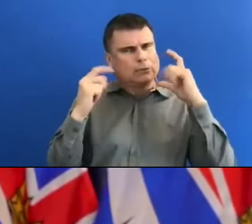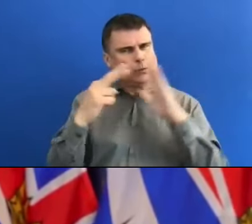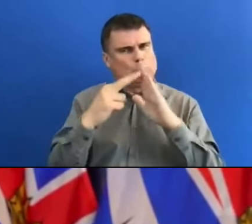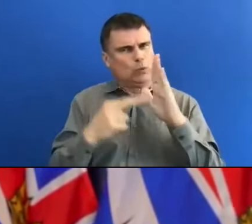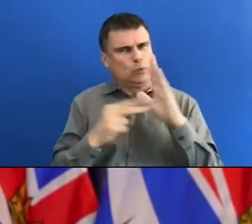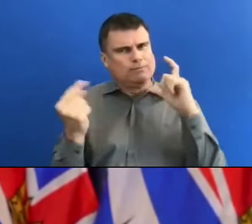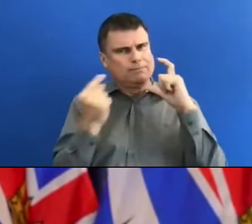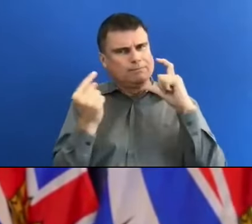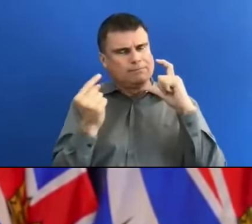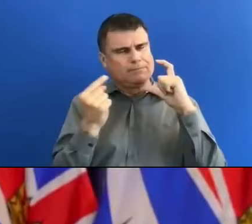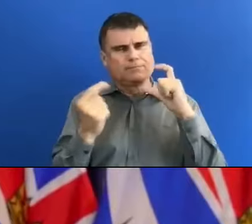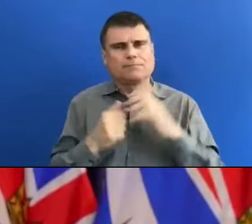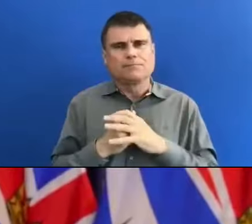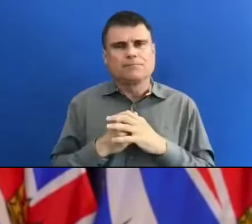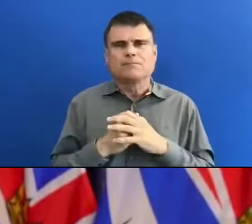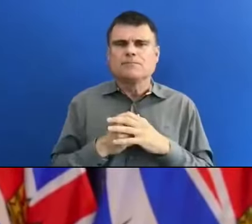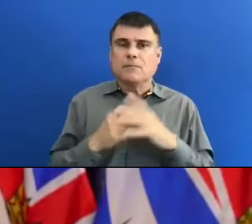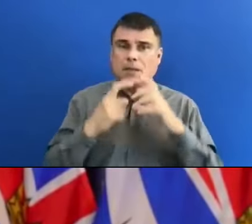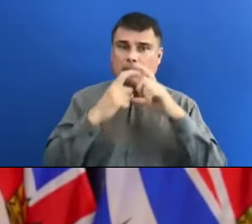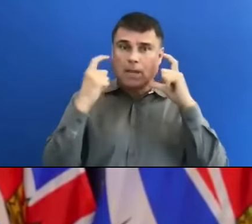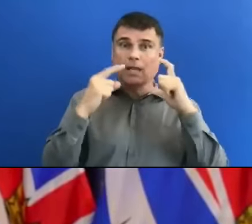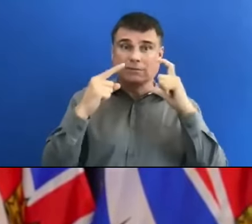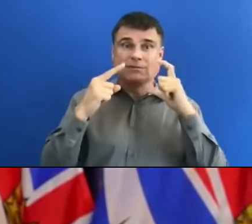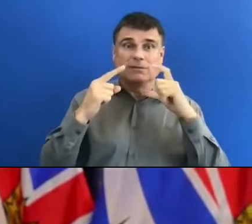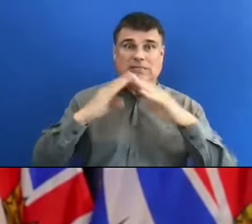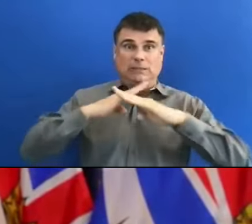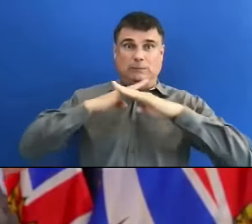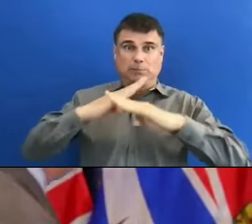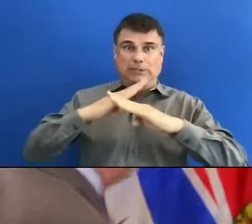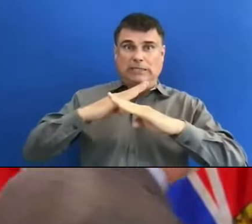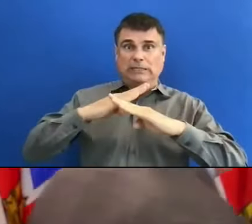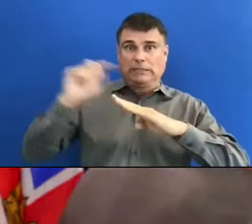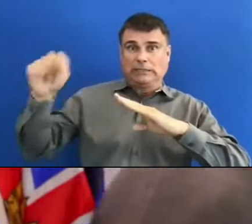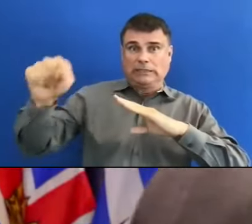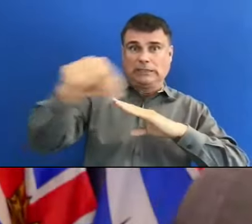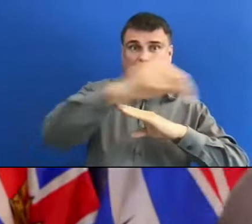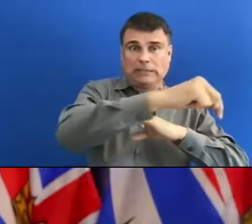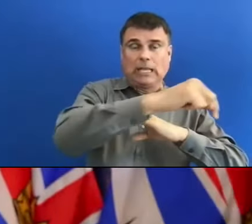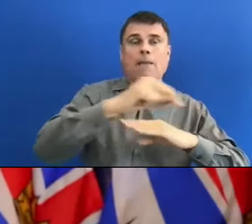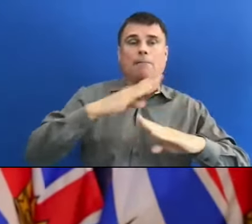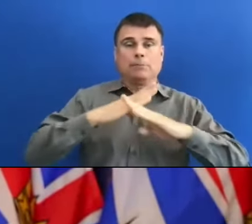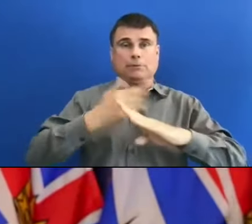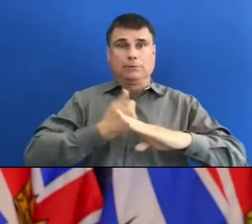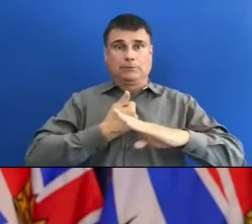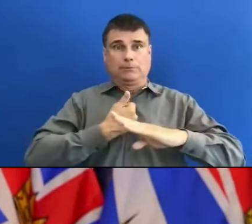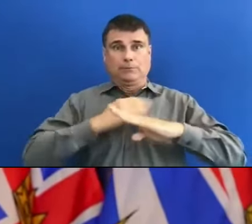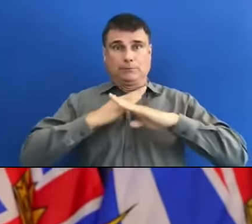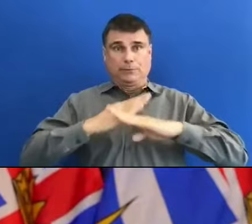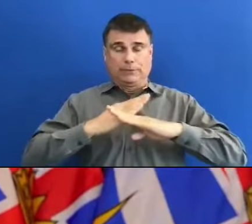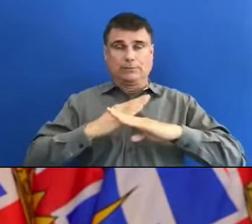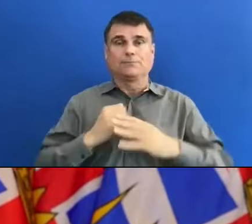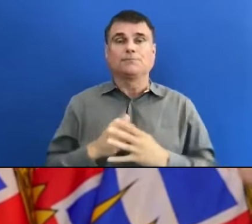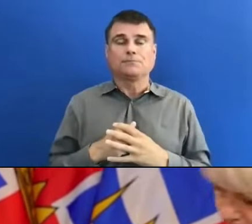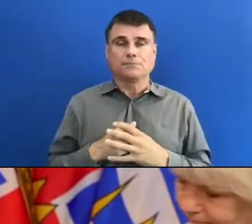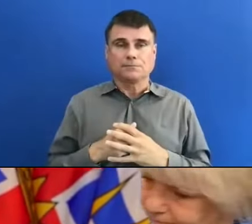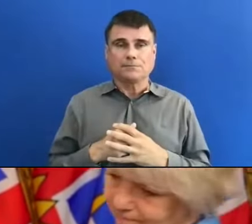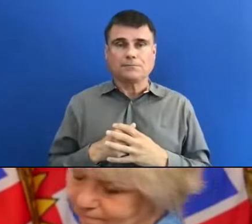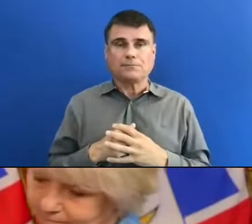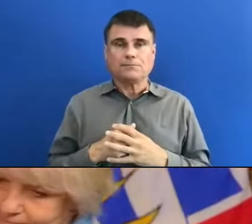protect others from being infected by the mask wearer. And secondly, studies have shown